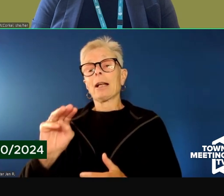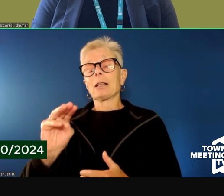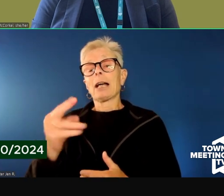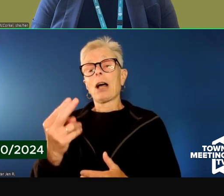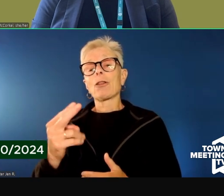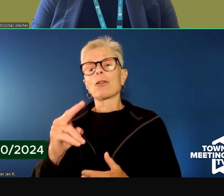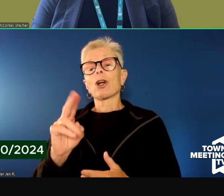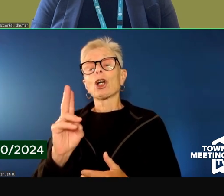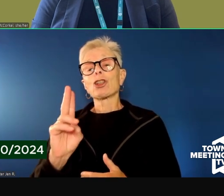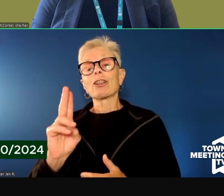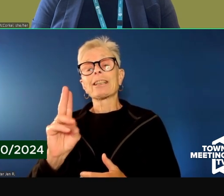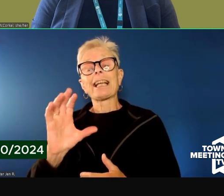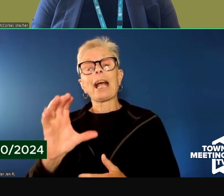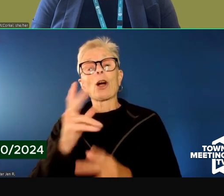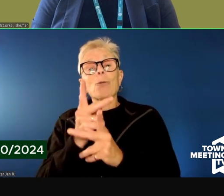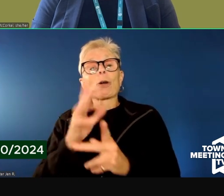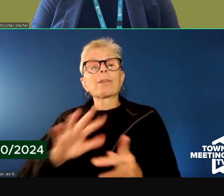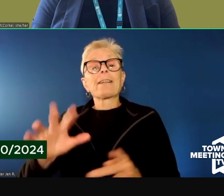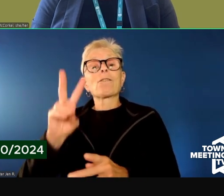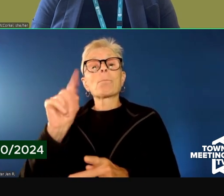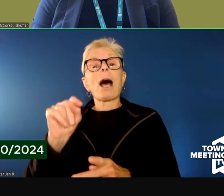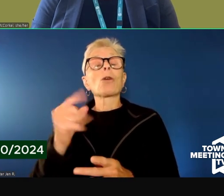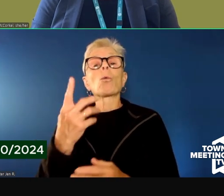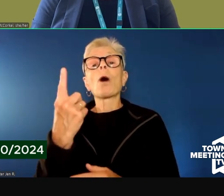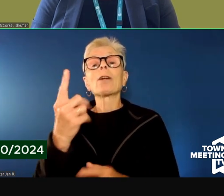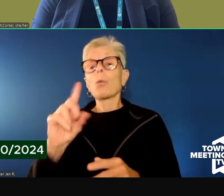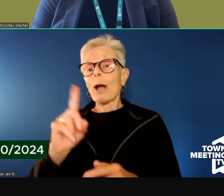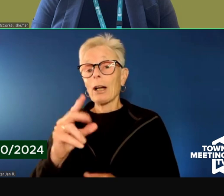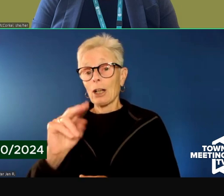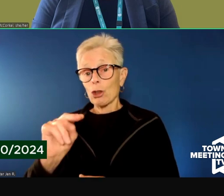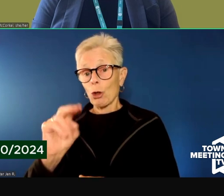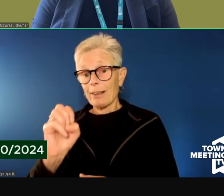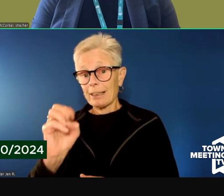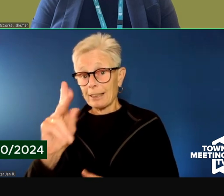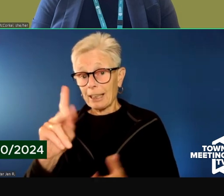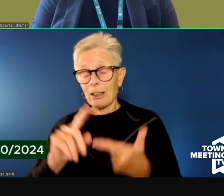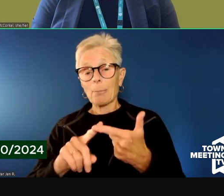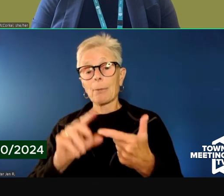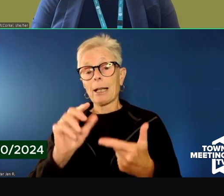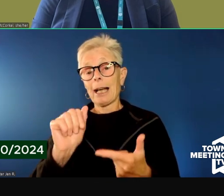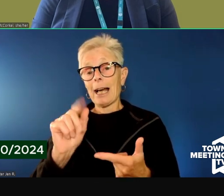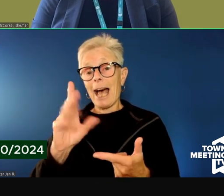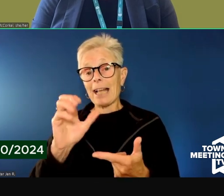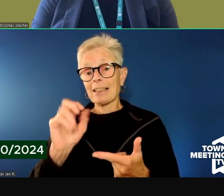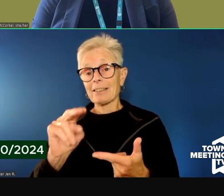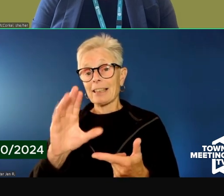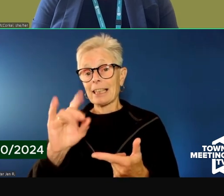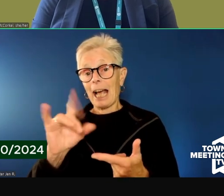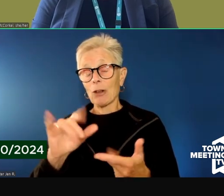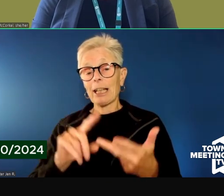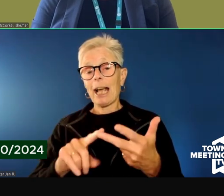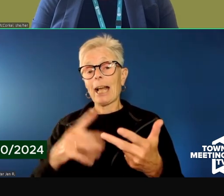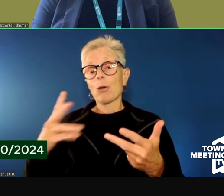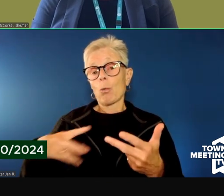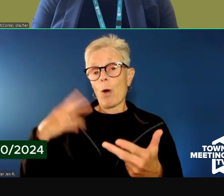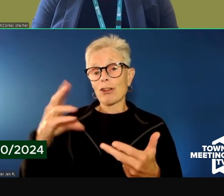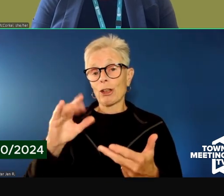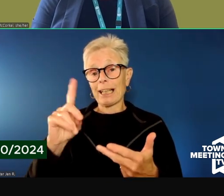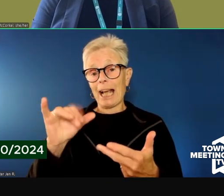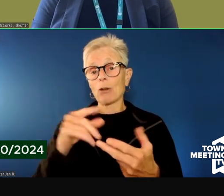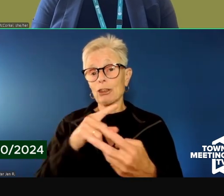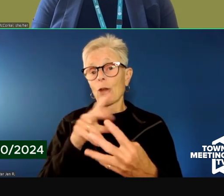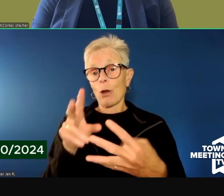in our community right now are in the Northeast Kingdom, in Addison County, and Washington County. So those can certainly be